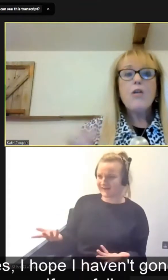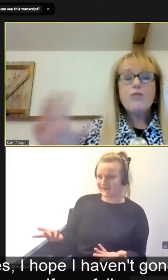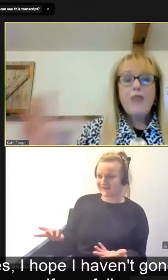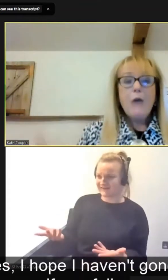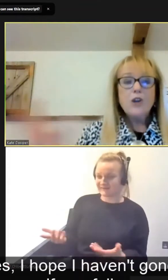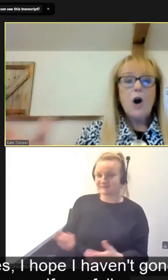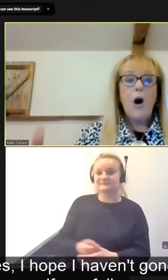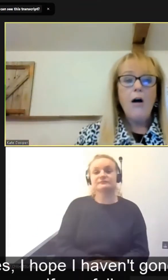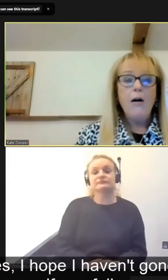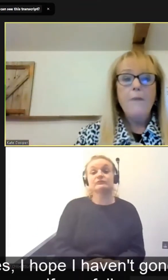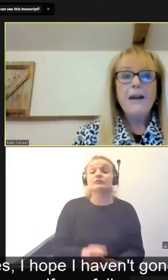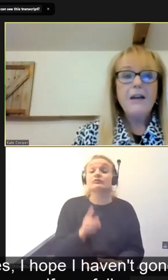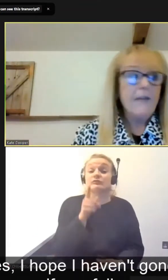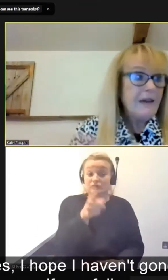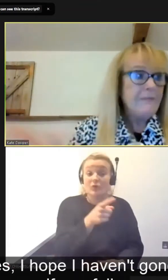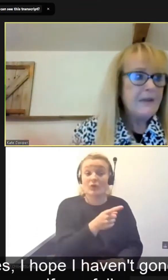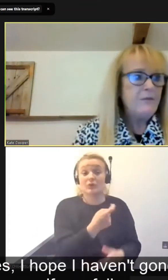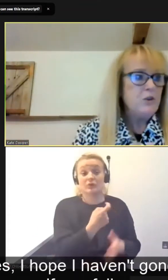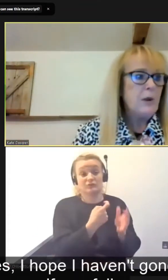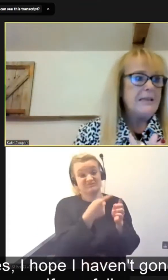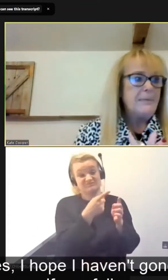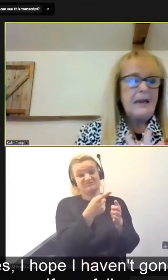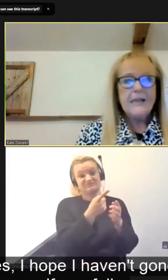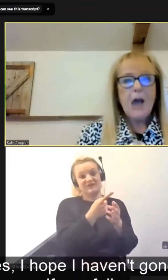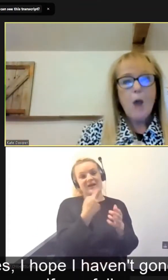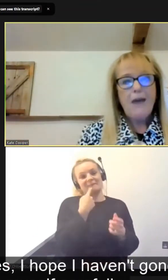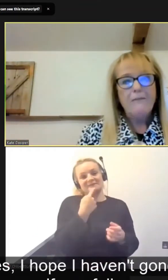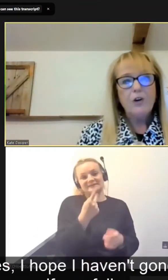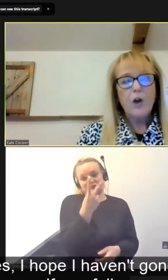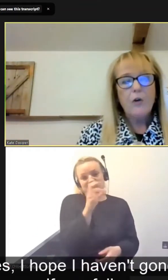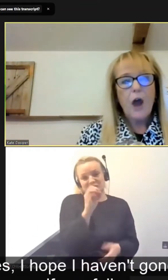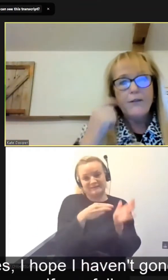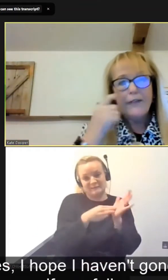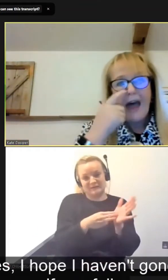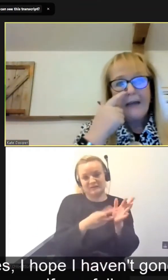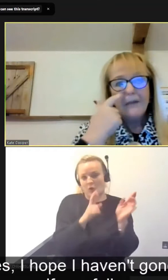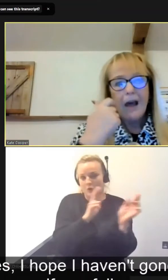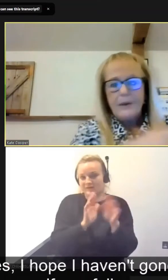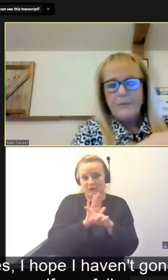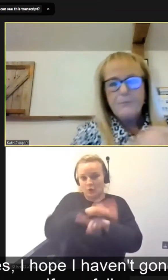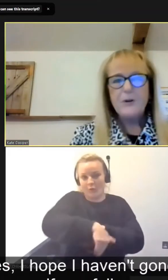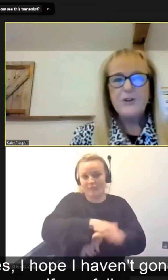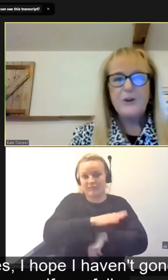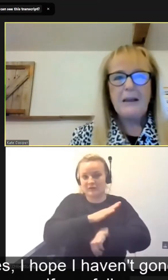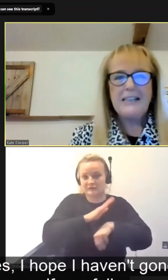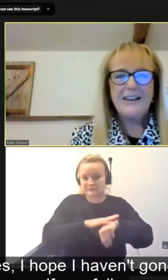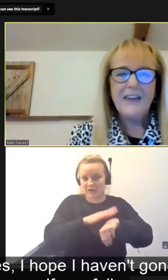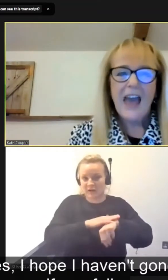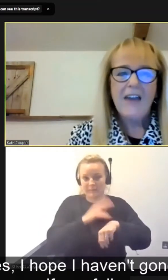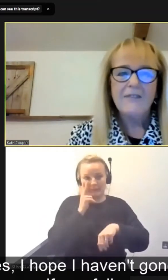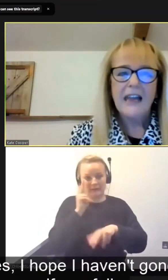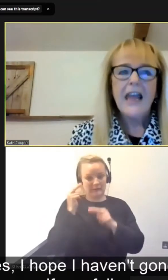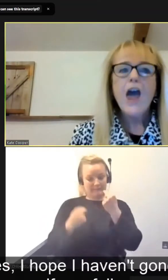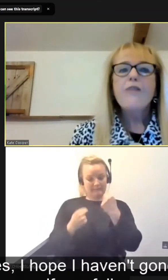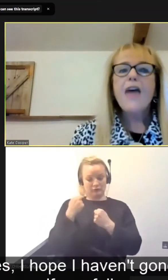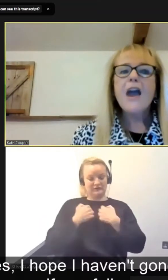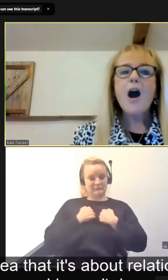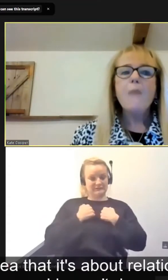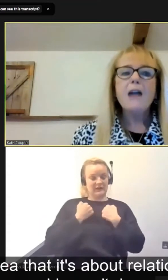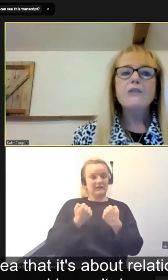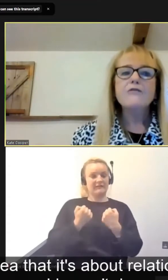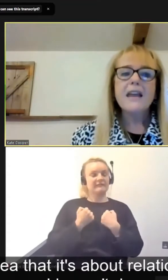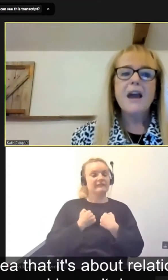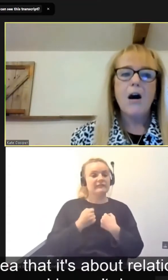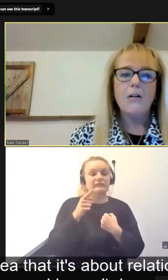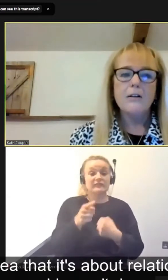So those are my, I've given 20 minutes, I hope I haven't gone over that. I've been monitoring myself carefully. They